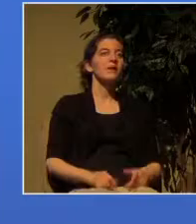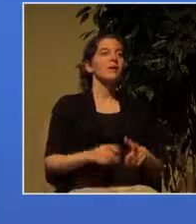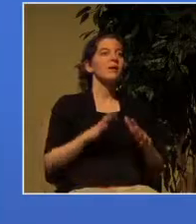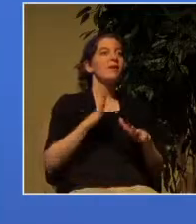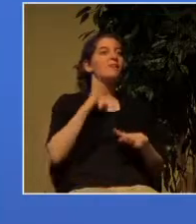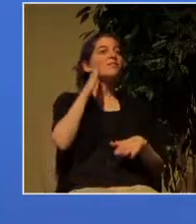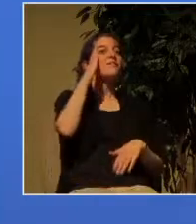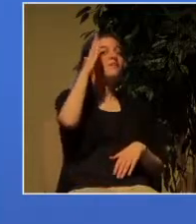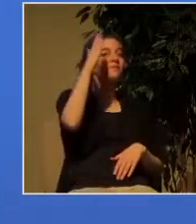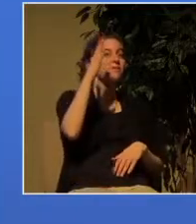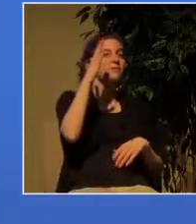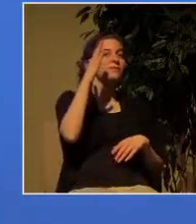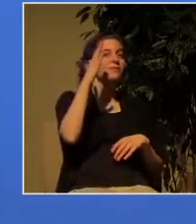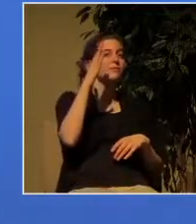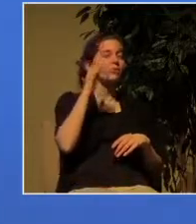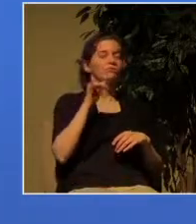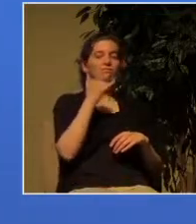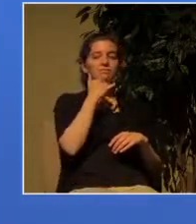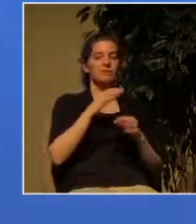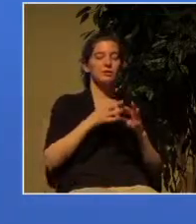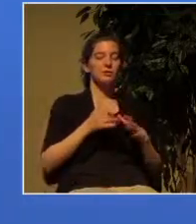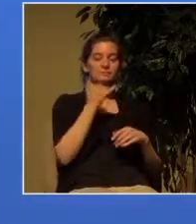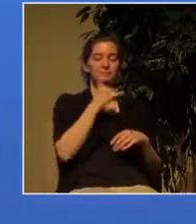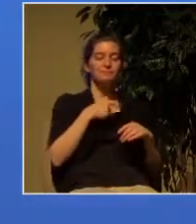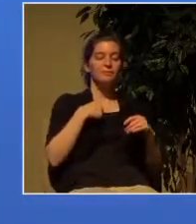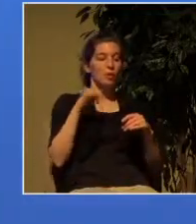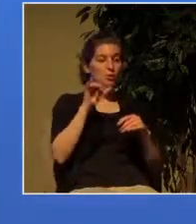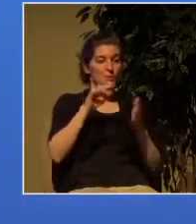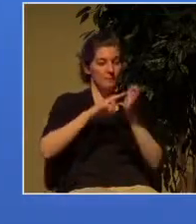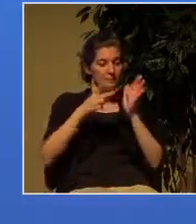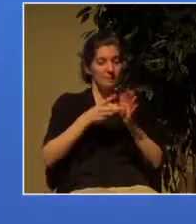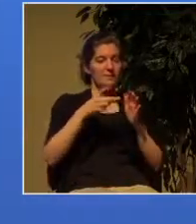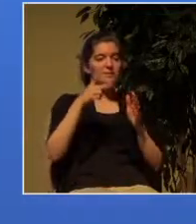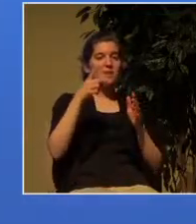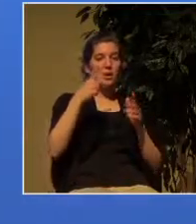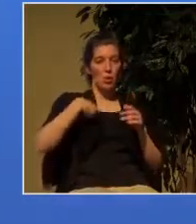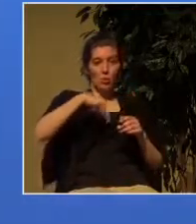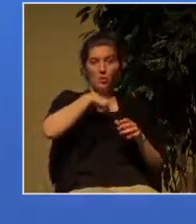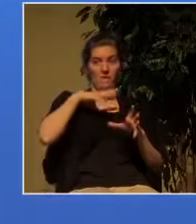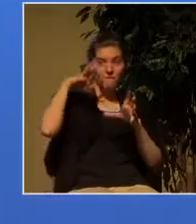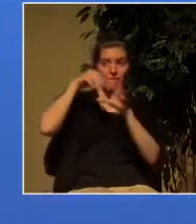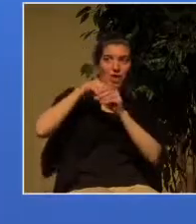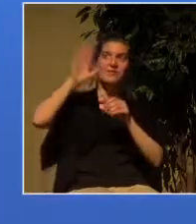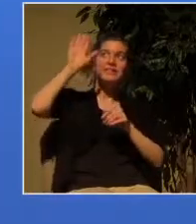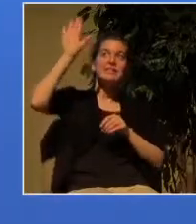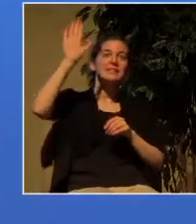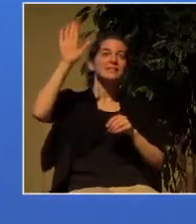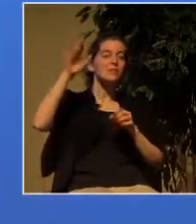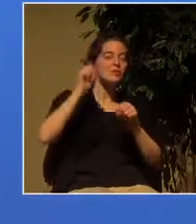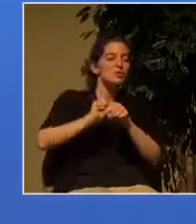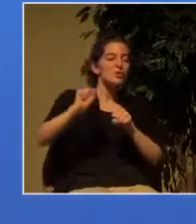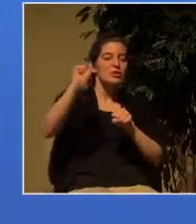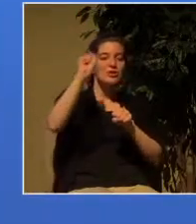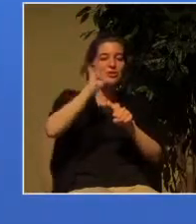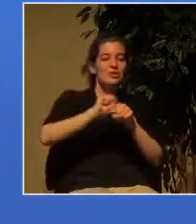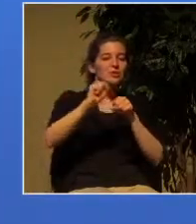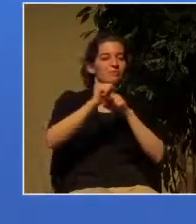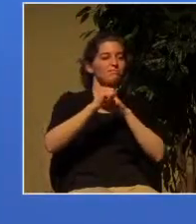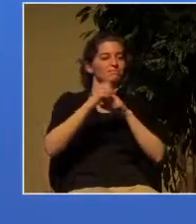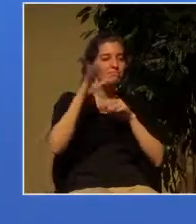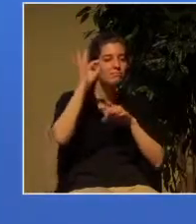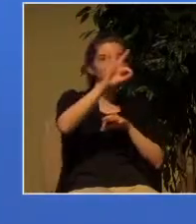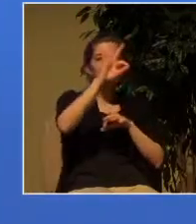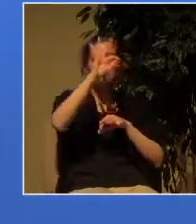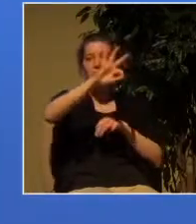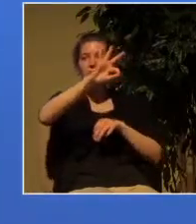mission to make disciples of all nations and it is making disciples that Paul and Barnabas are after